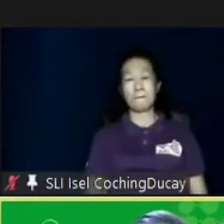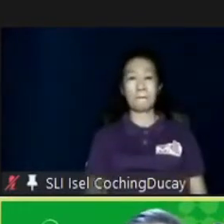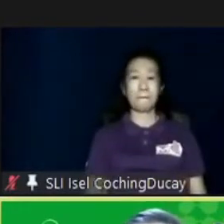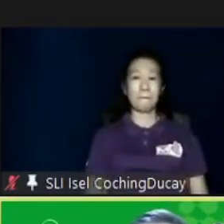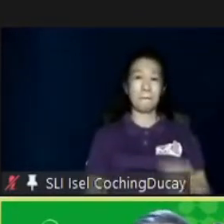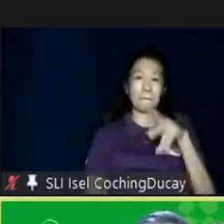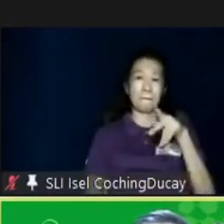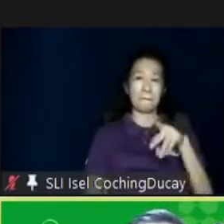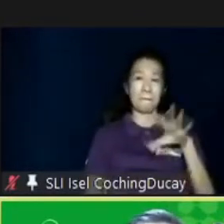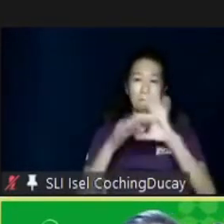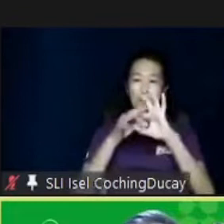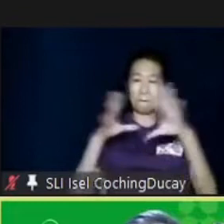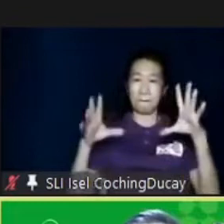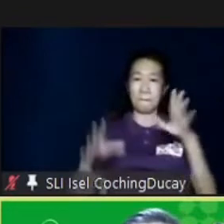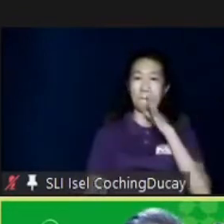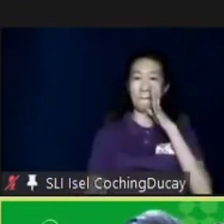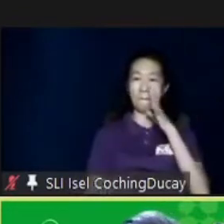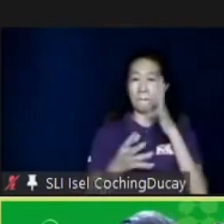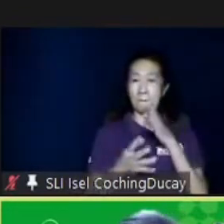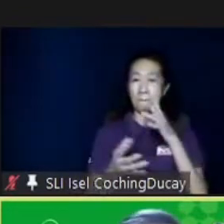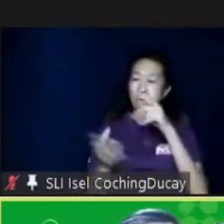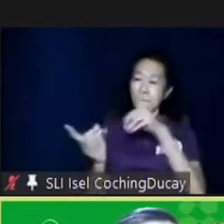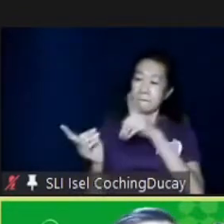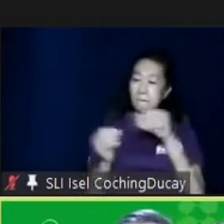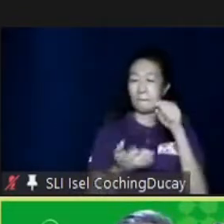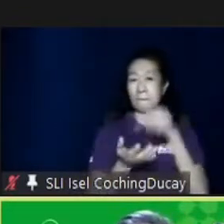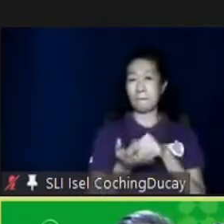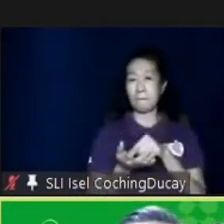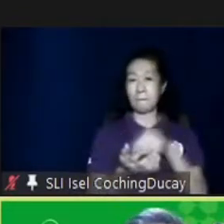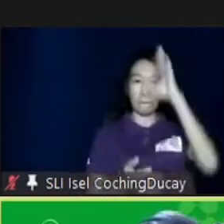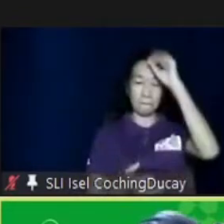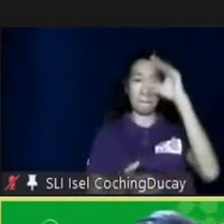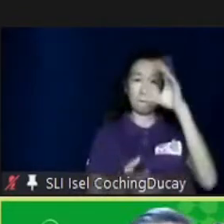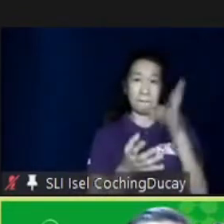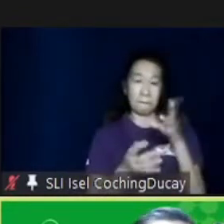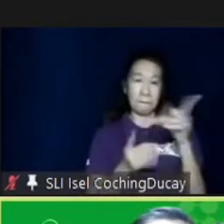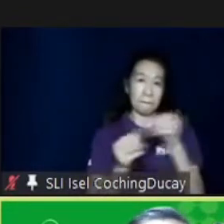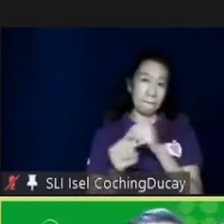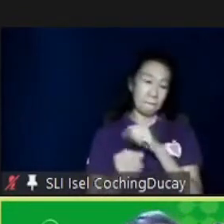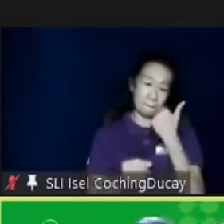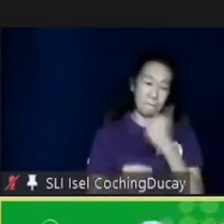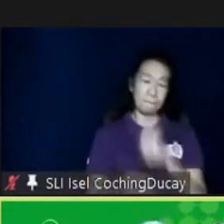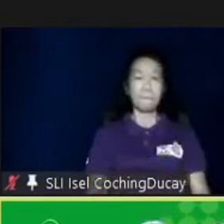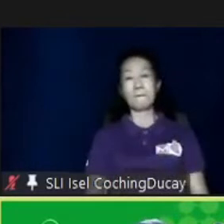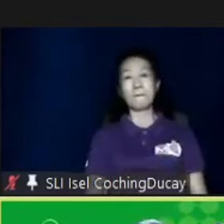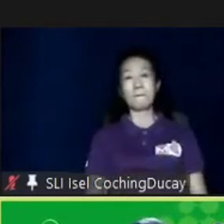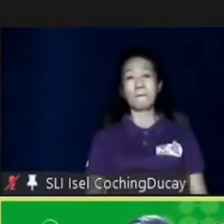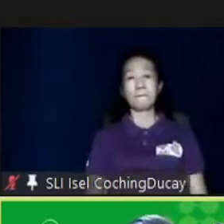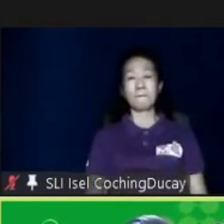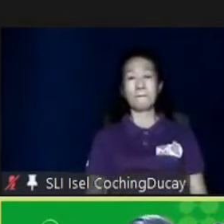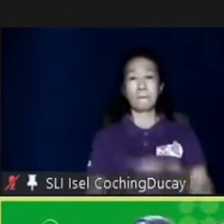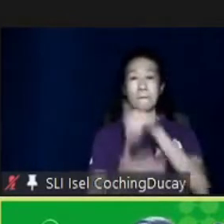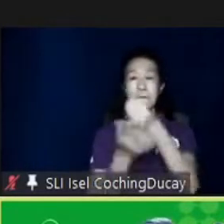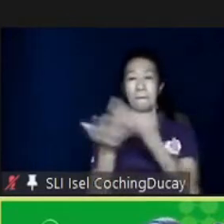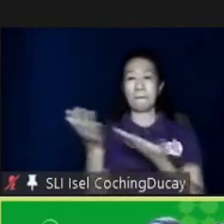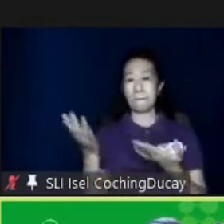there is a disconnect. Mommy wants to do this route, and the boy wants to do something else. So, those are things that we